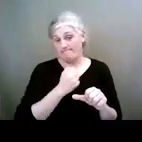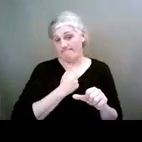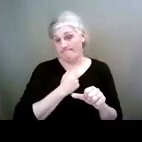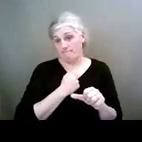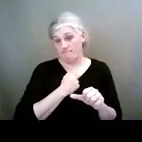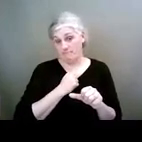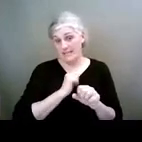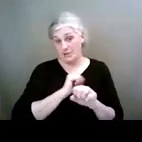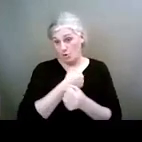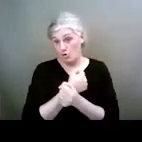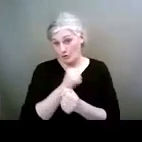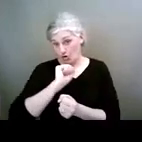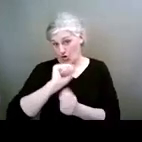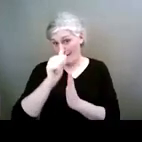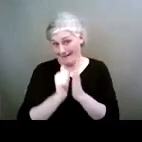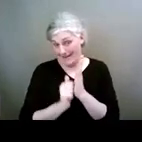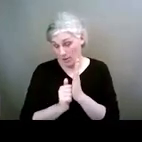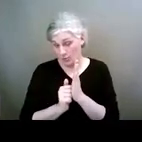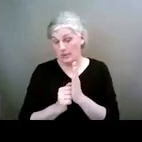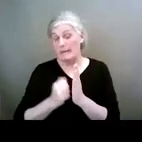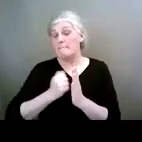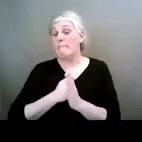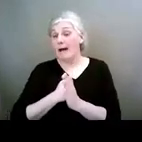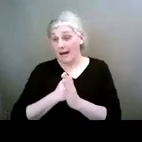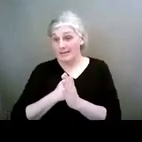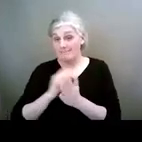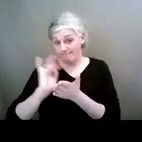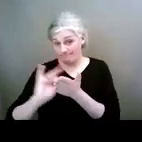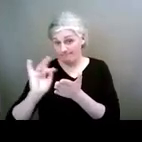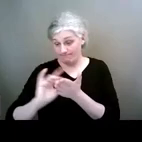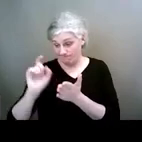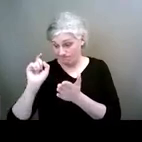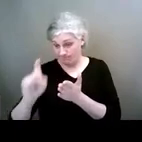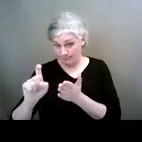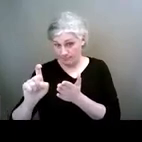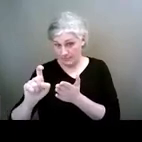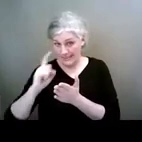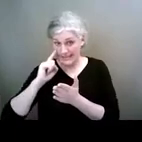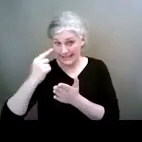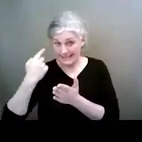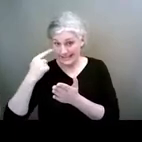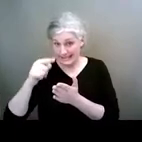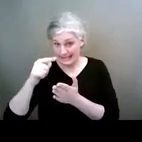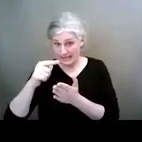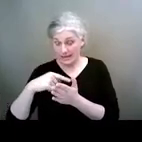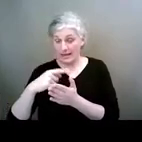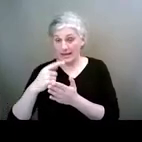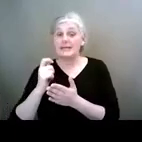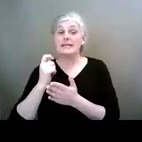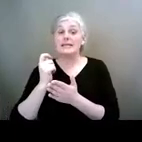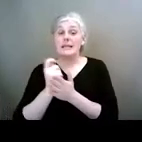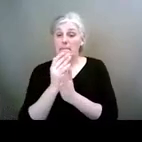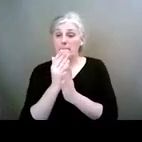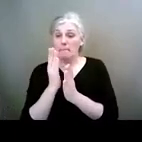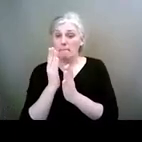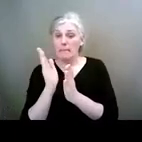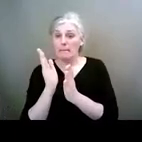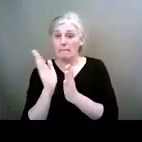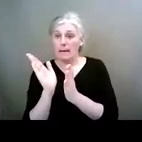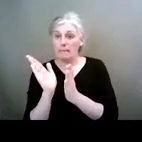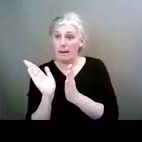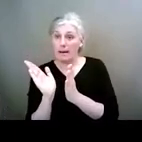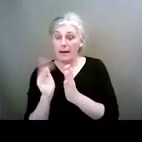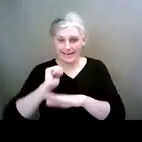daughter's account on my device. And I click down and you can see there's downtime, app limits. I can set app